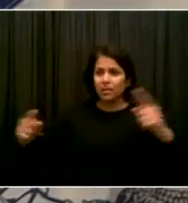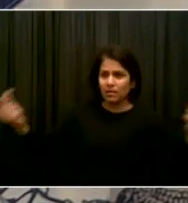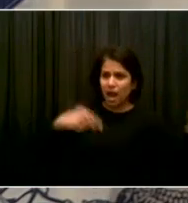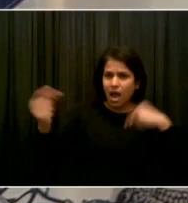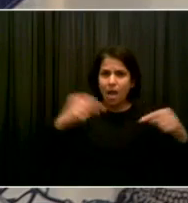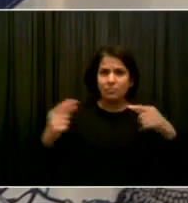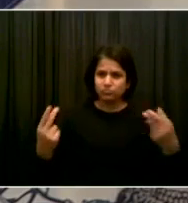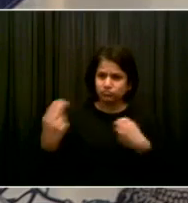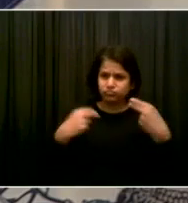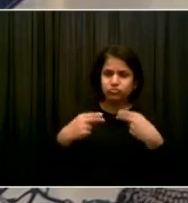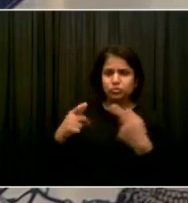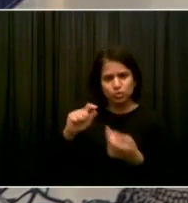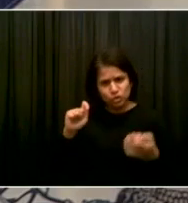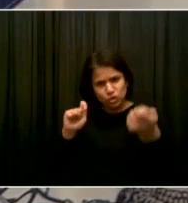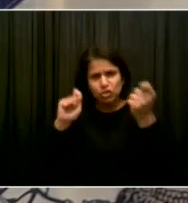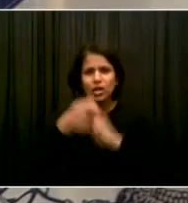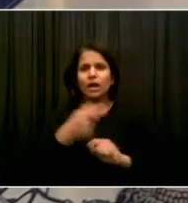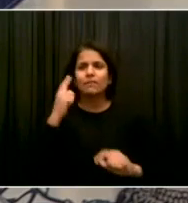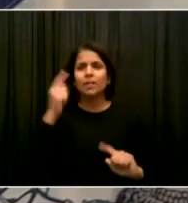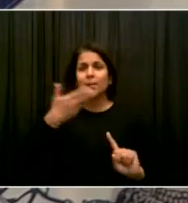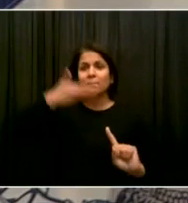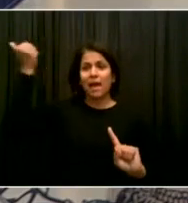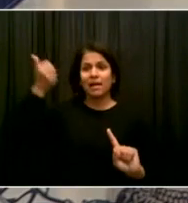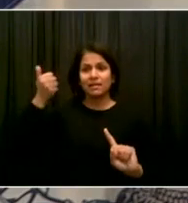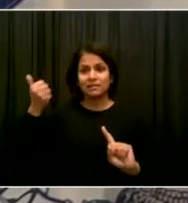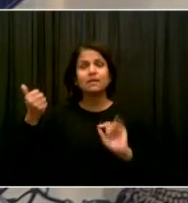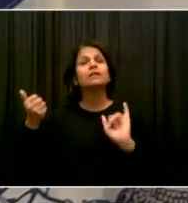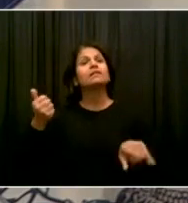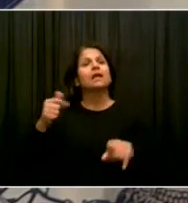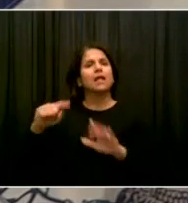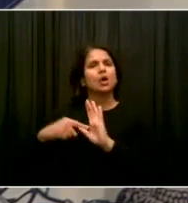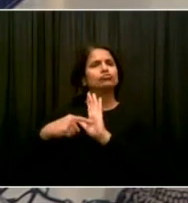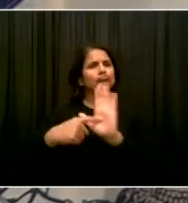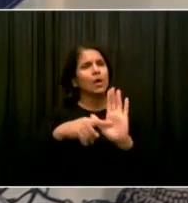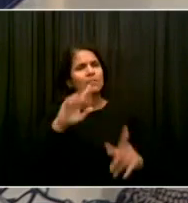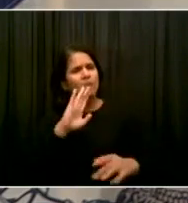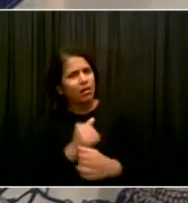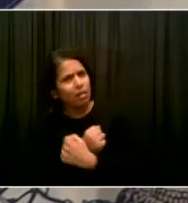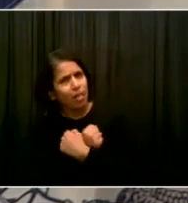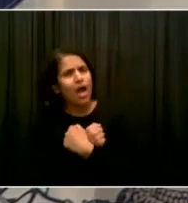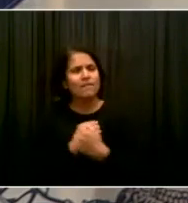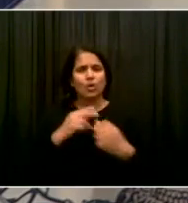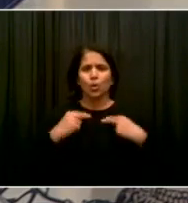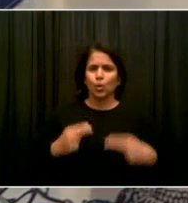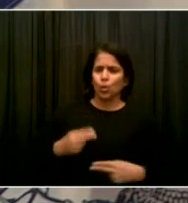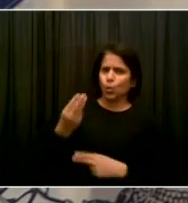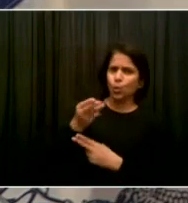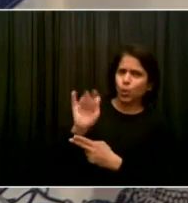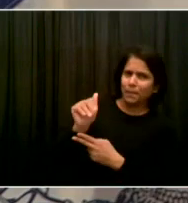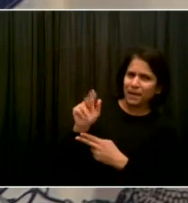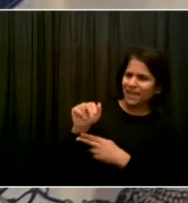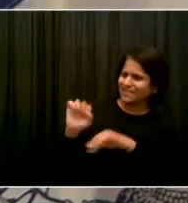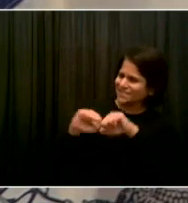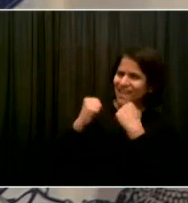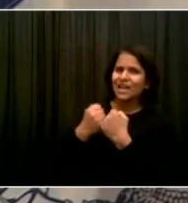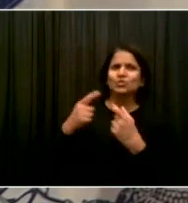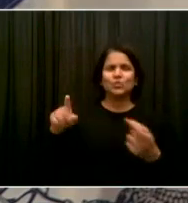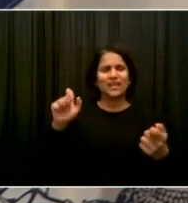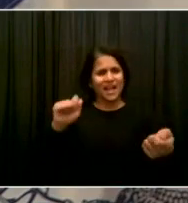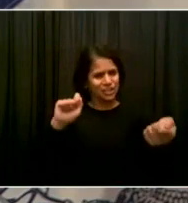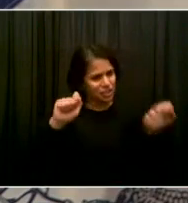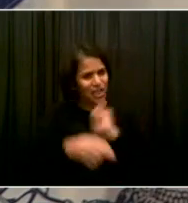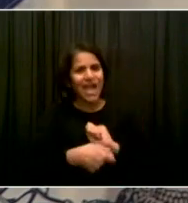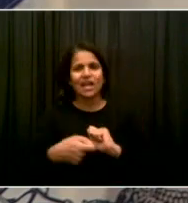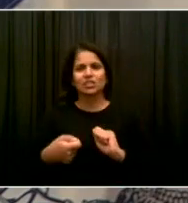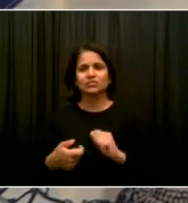humanity in the process, a hope and a belief that we can make the change. Now, like so many great New Yorkers, she didn't happen to